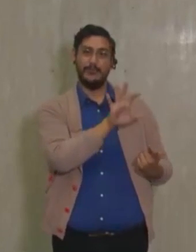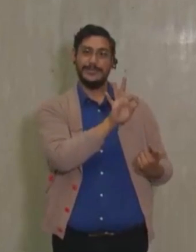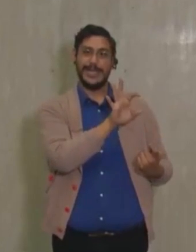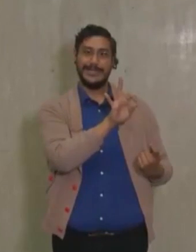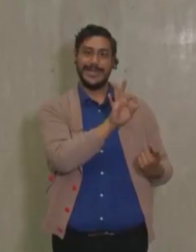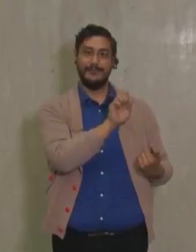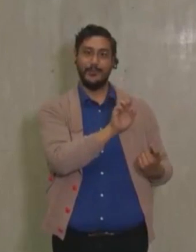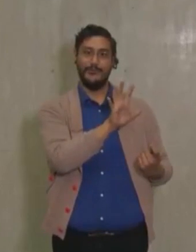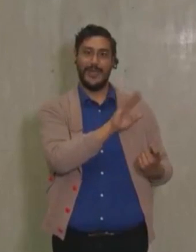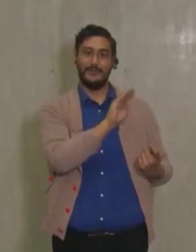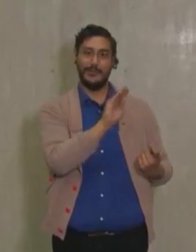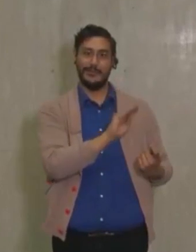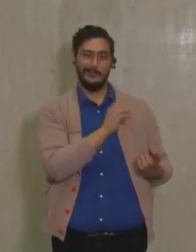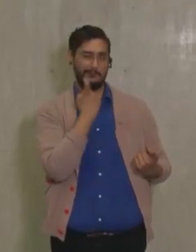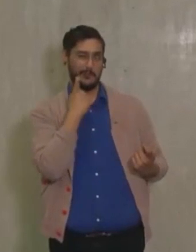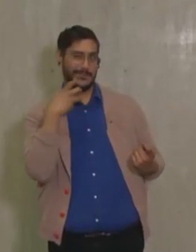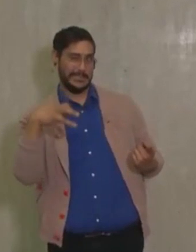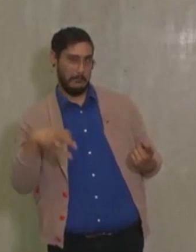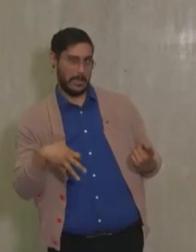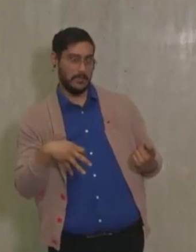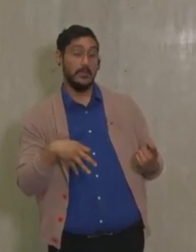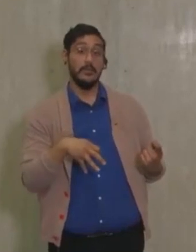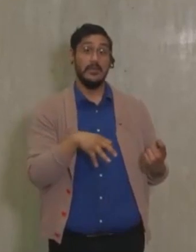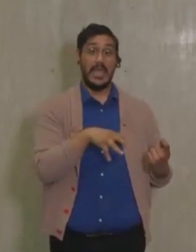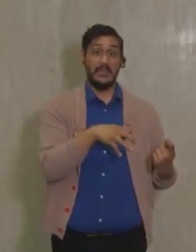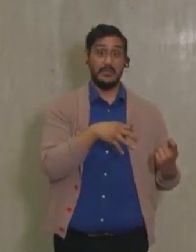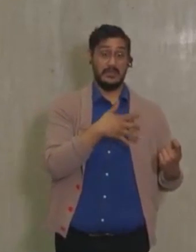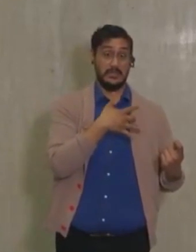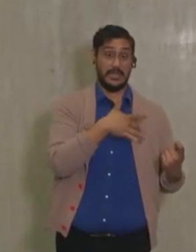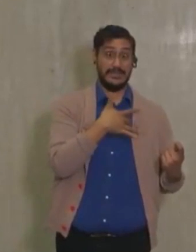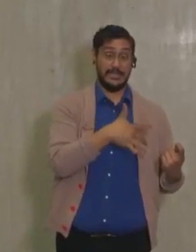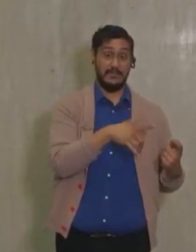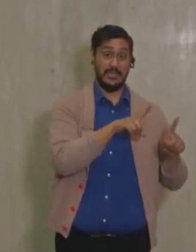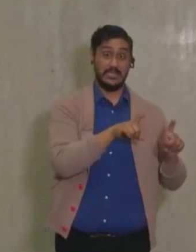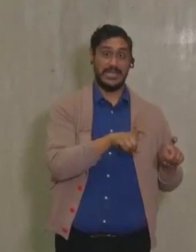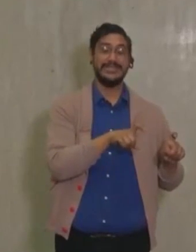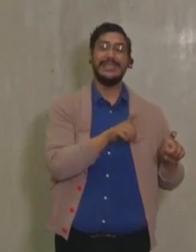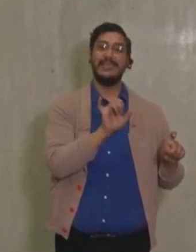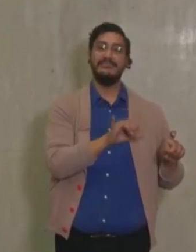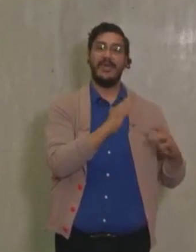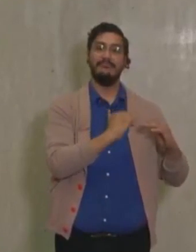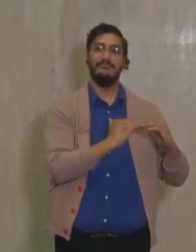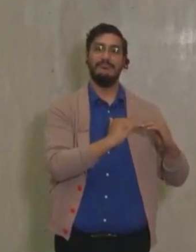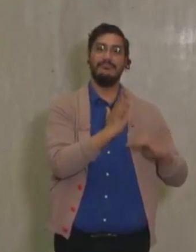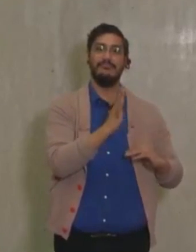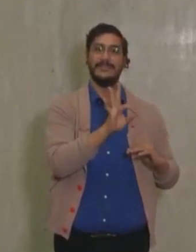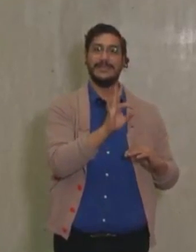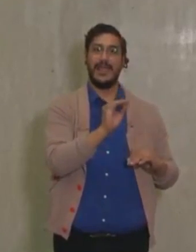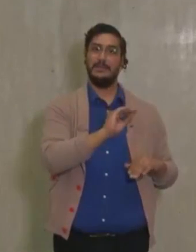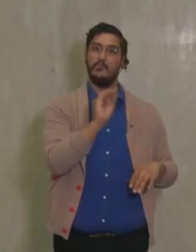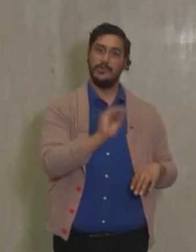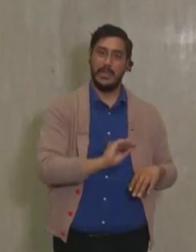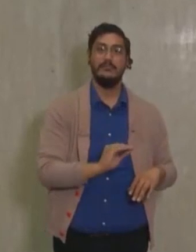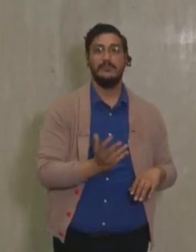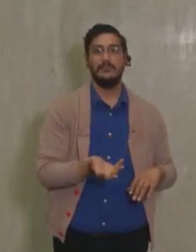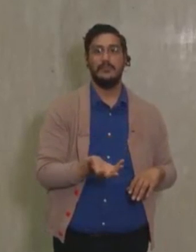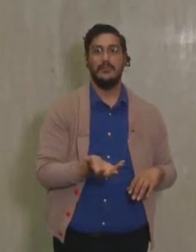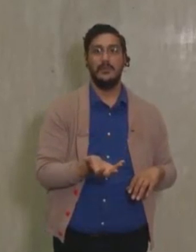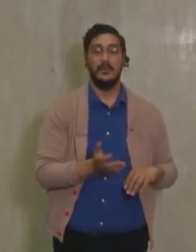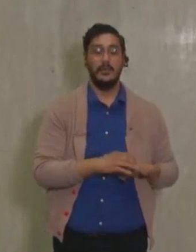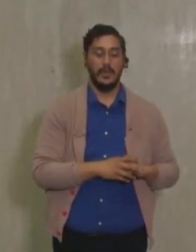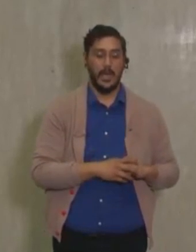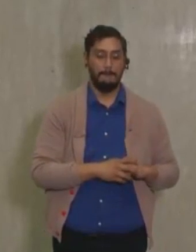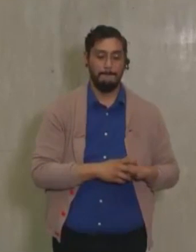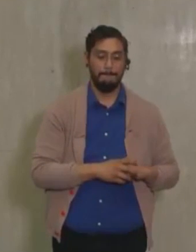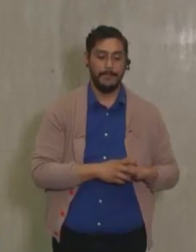.5%, as I told earlier, and the sensitivity of the test was greater than 90%. There were